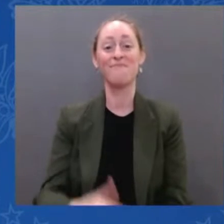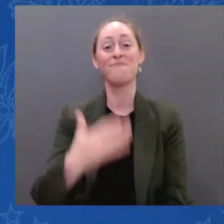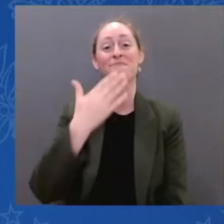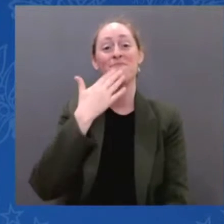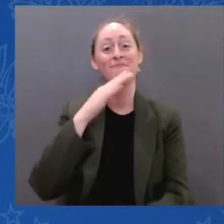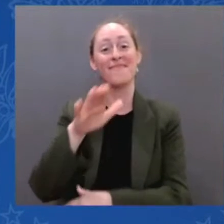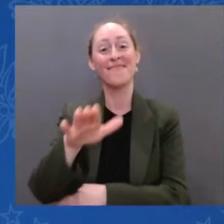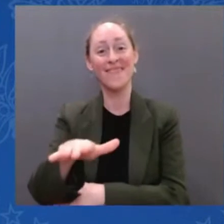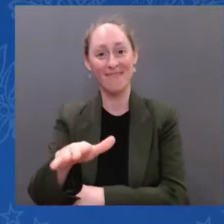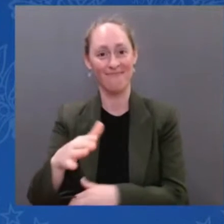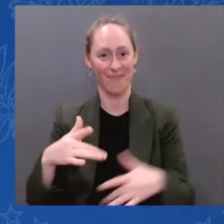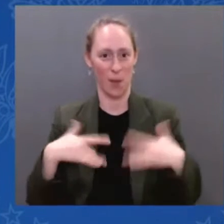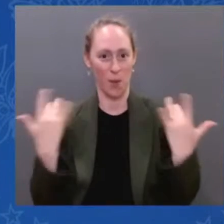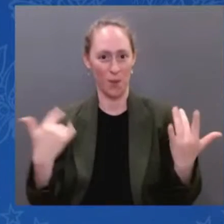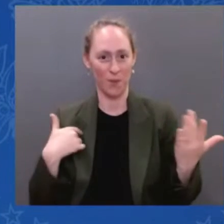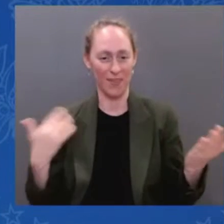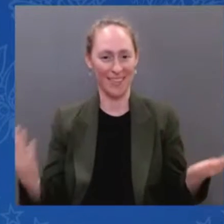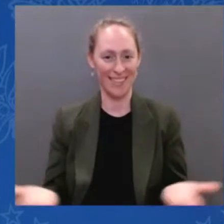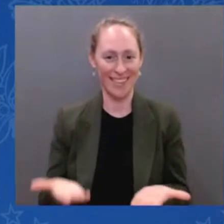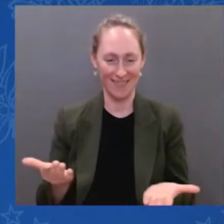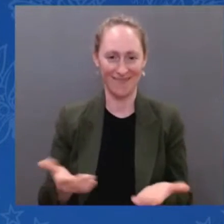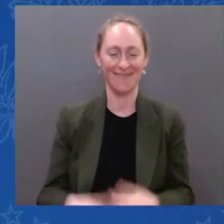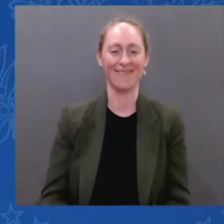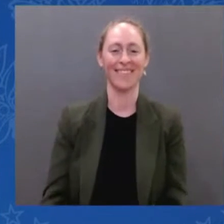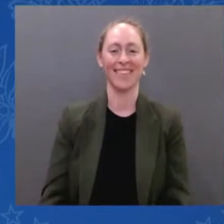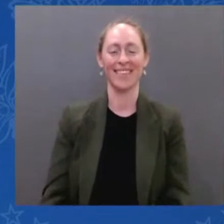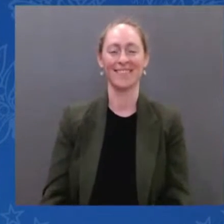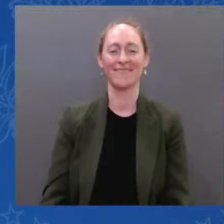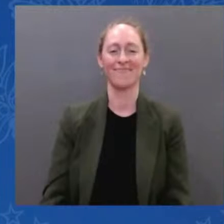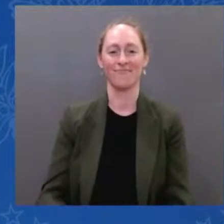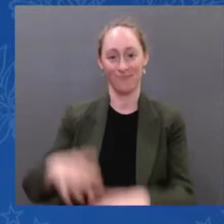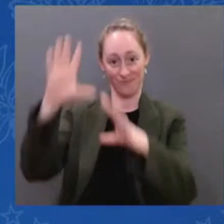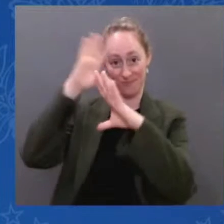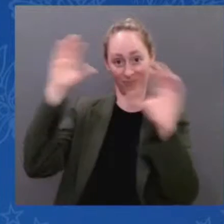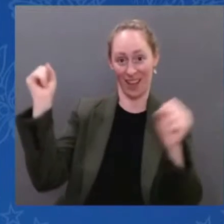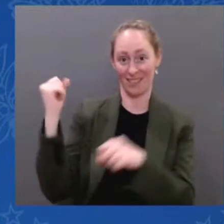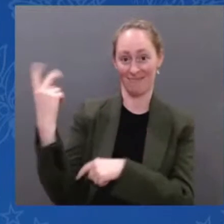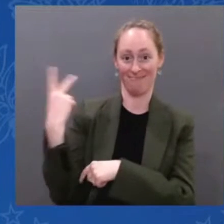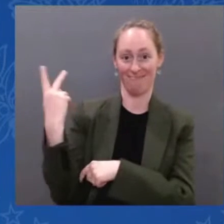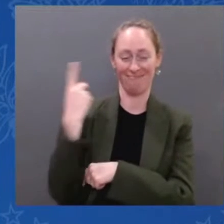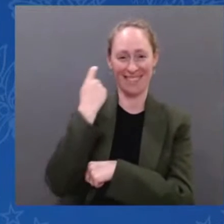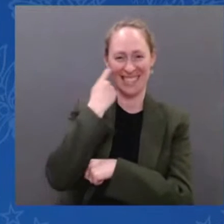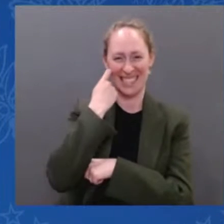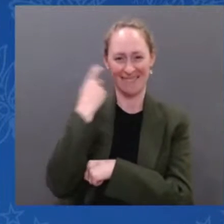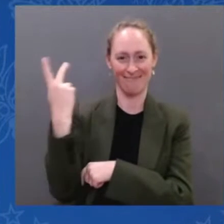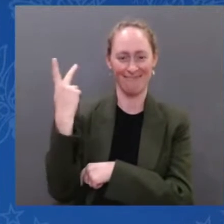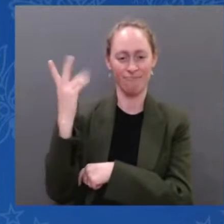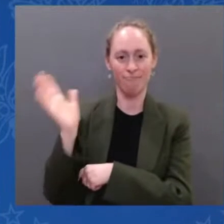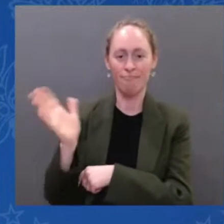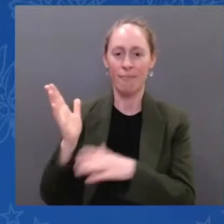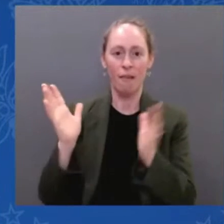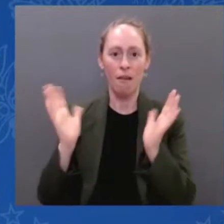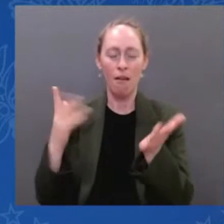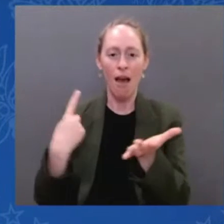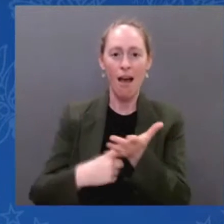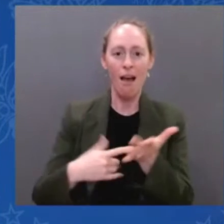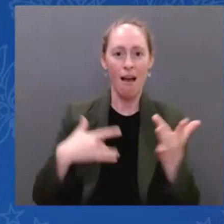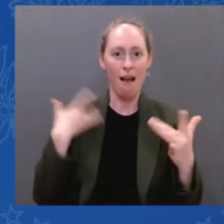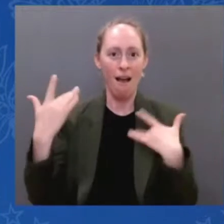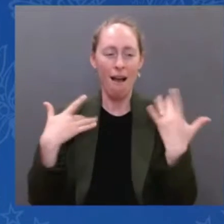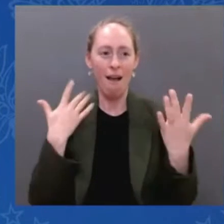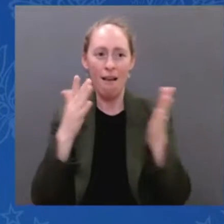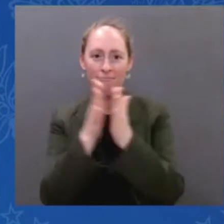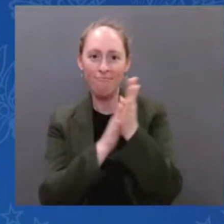often about our mutual passion for everything you all do. This is a very exciting moment to join you for the